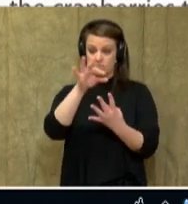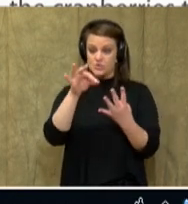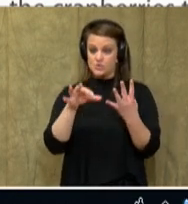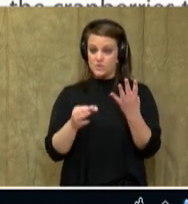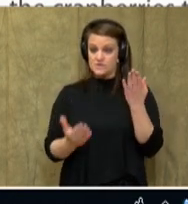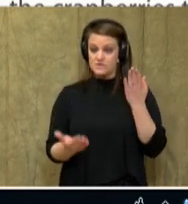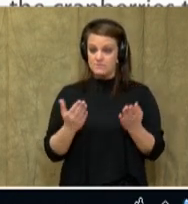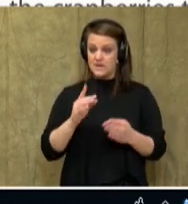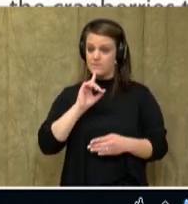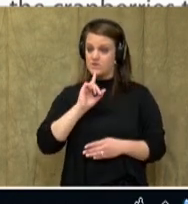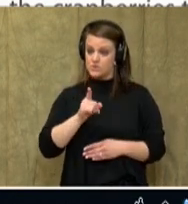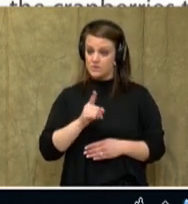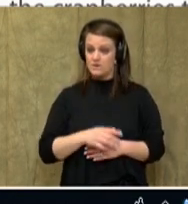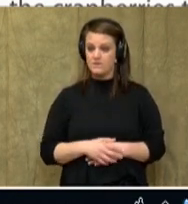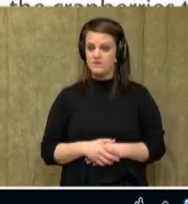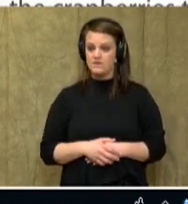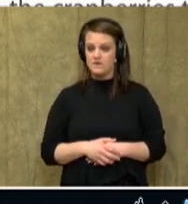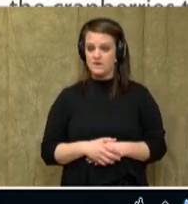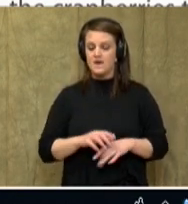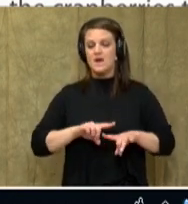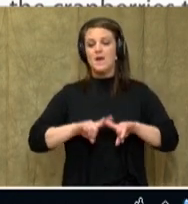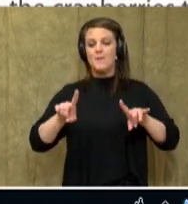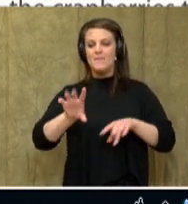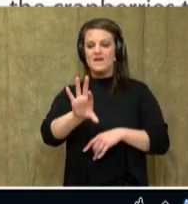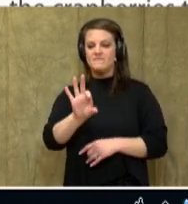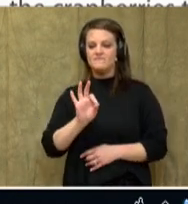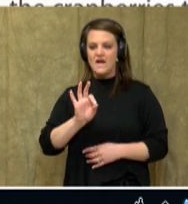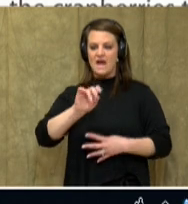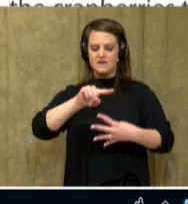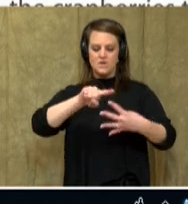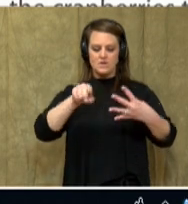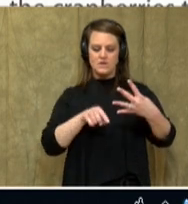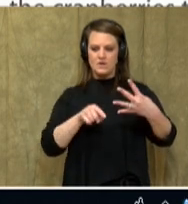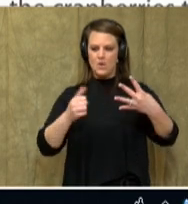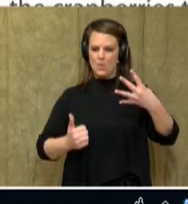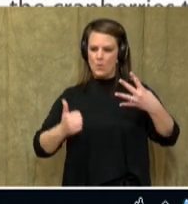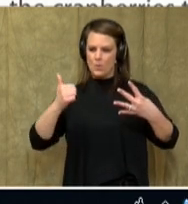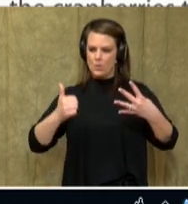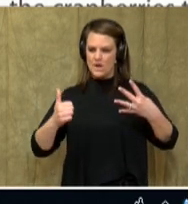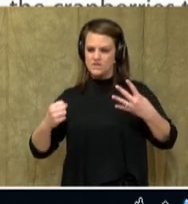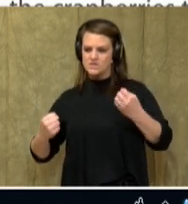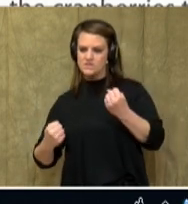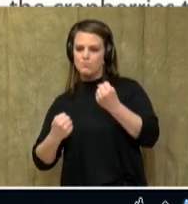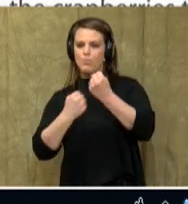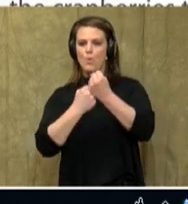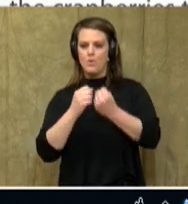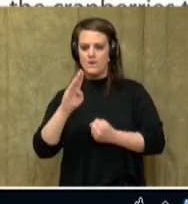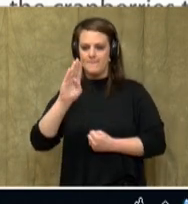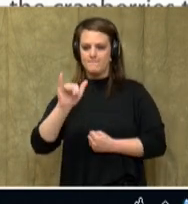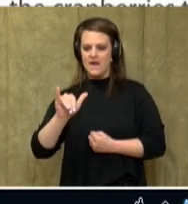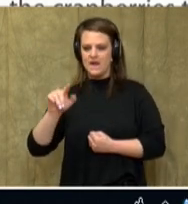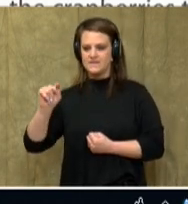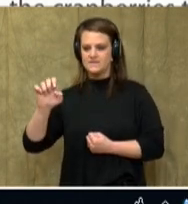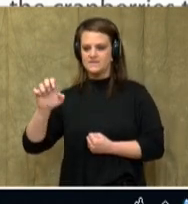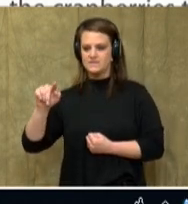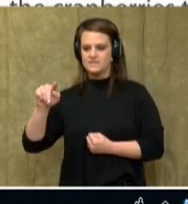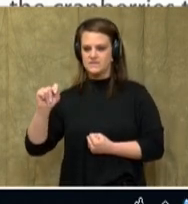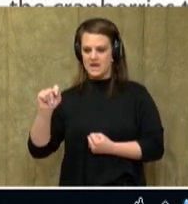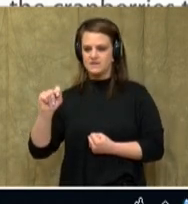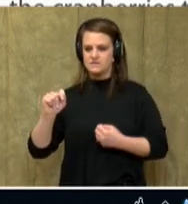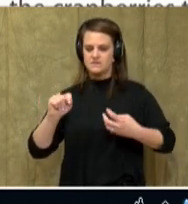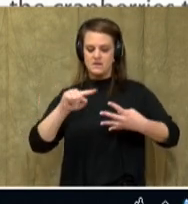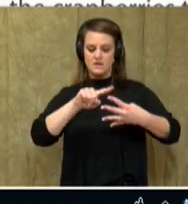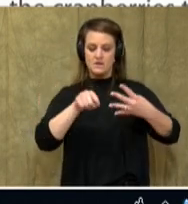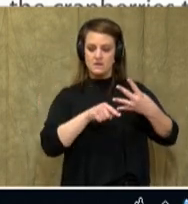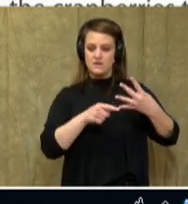but you need to find the only choice supported by details in the text. And, boys and girls, what I did